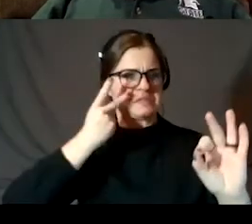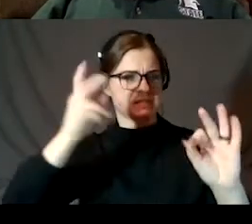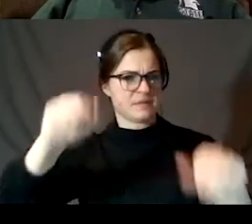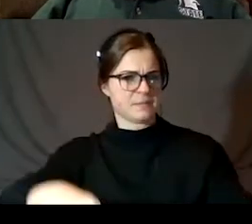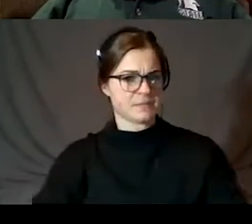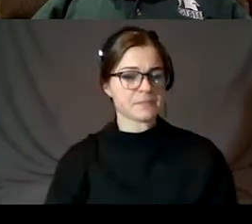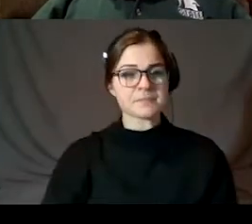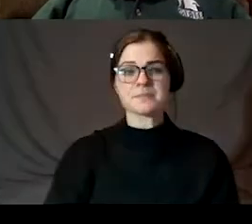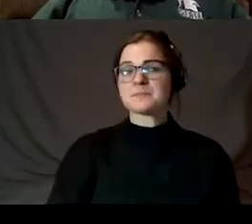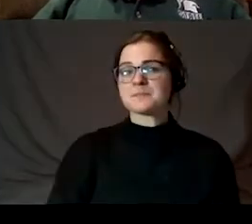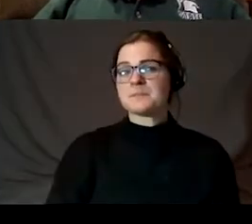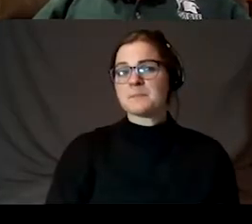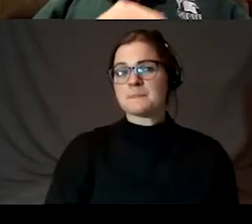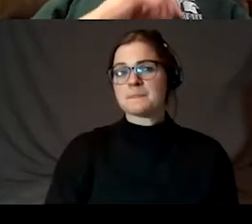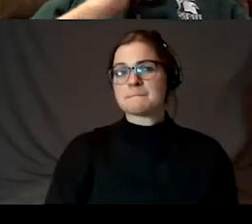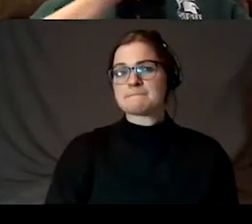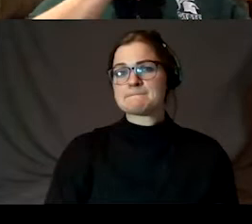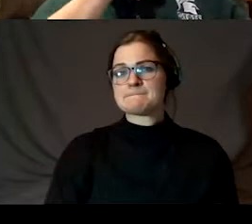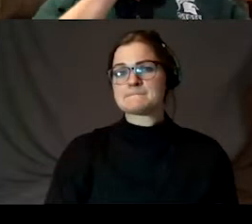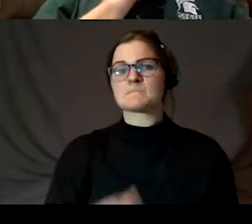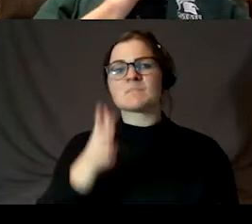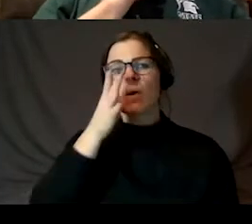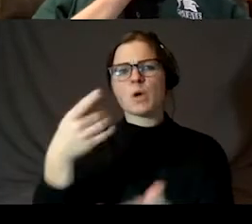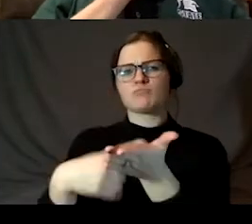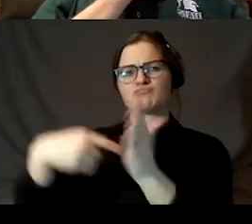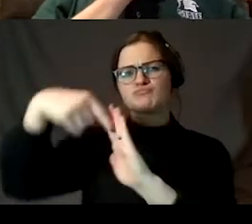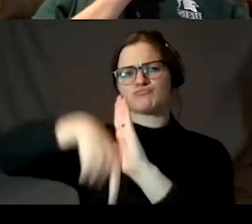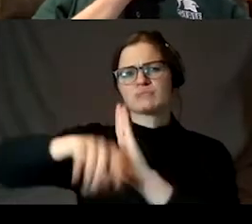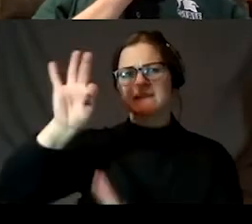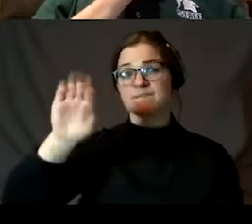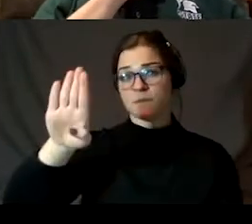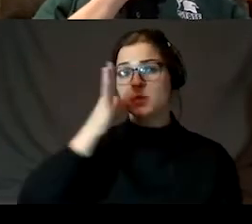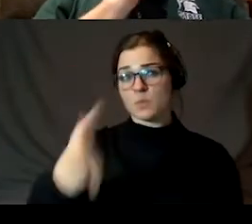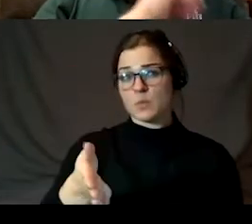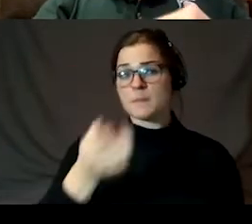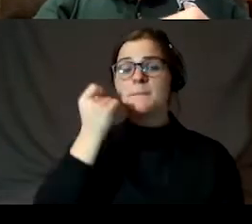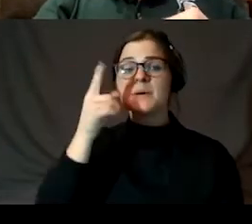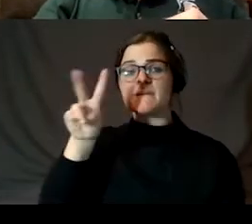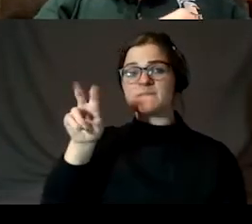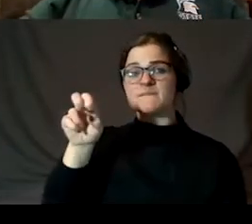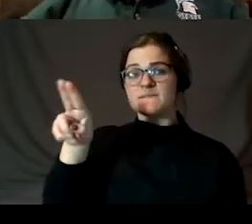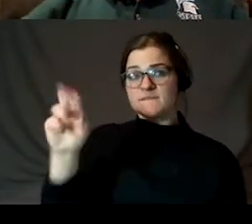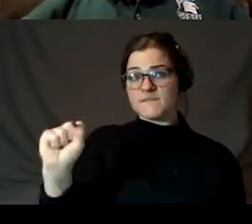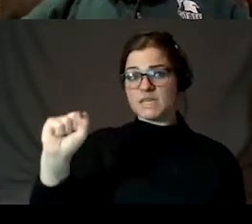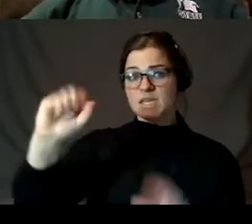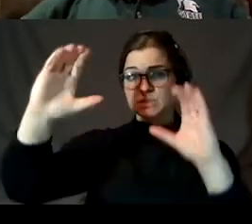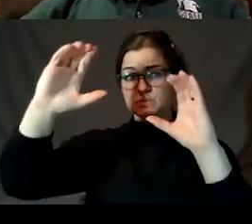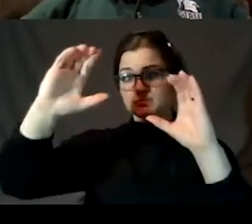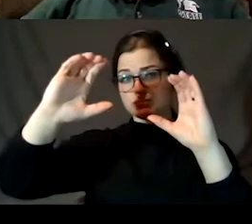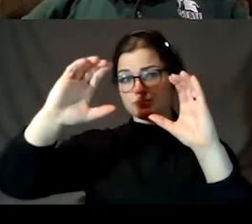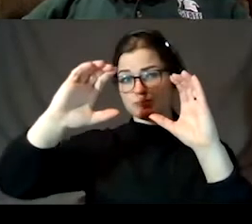And a quick look ahead, I'll talk more about this in February, but as Venus goes down into the sun,